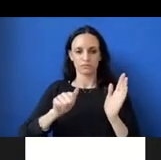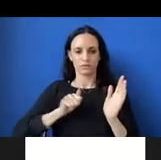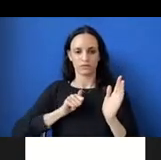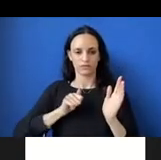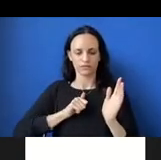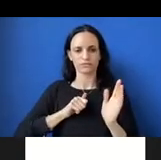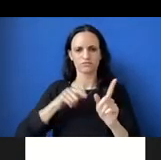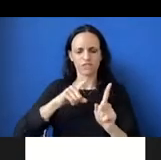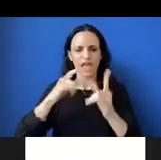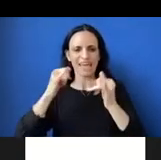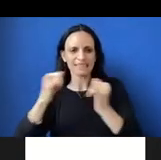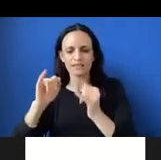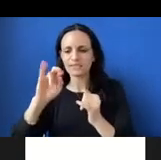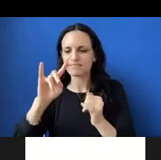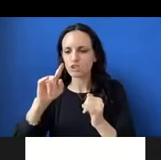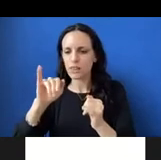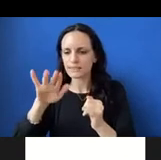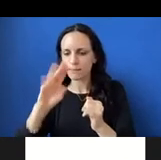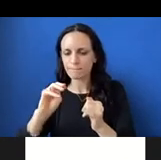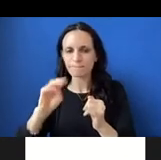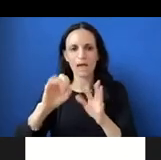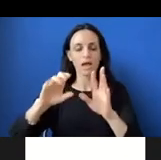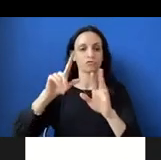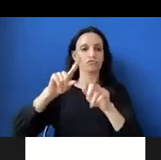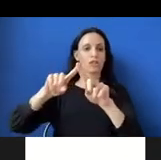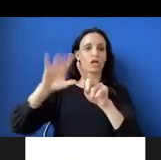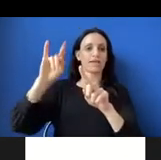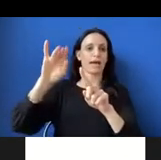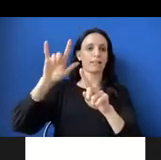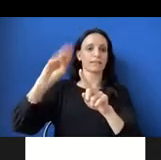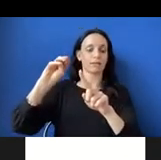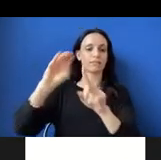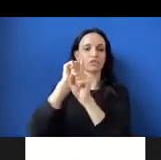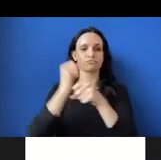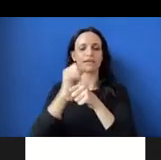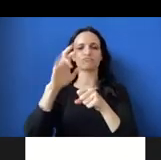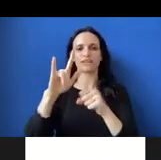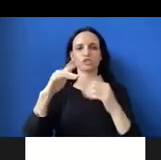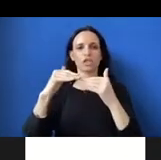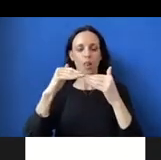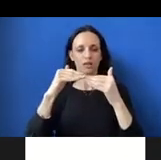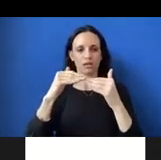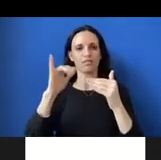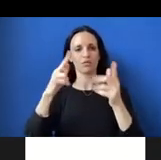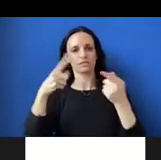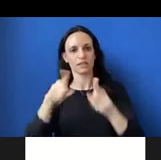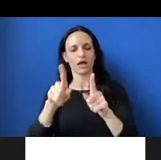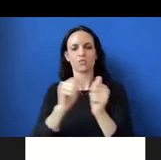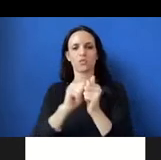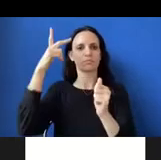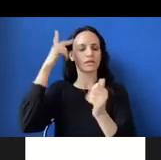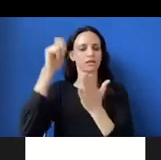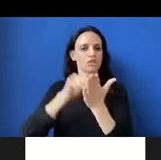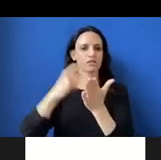and relying on the natural mechanisms of capitalism to create racial equality was in line with the political agenda of white